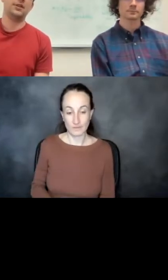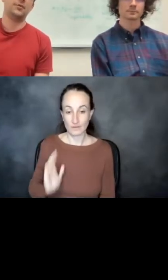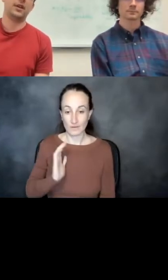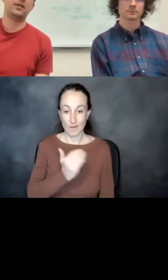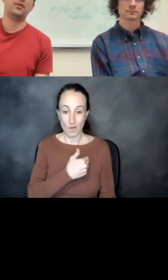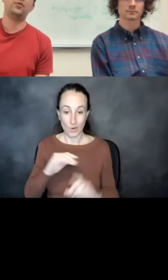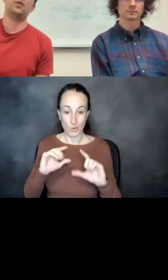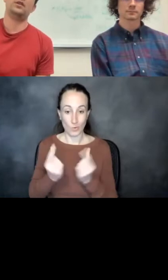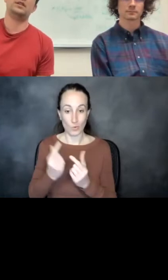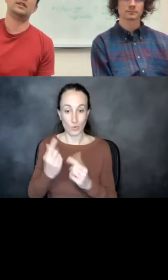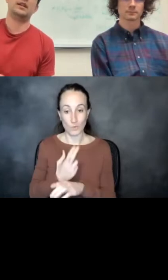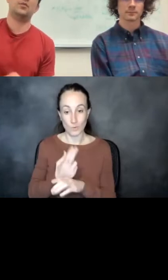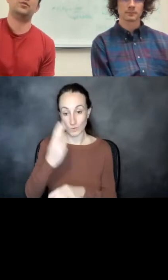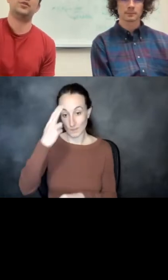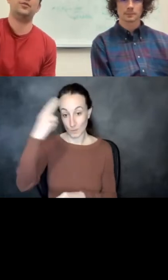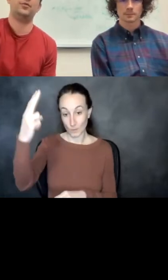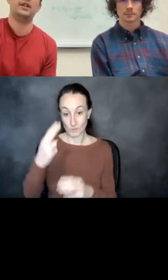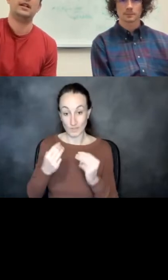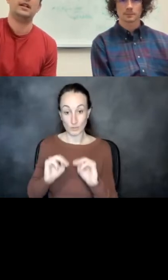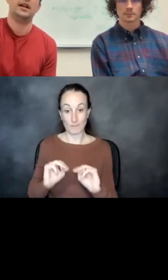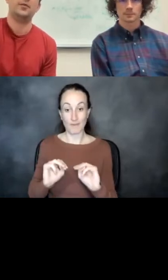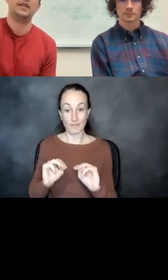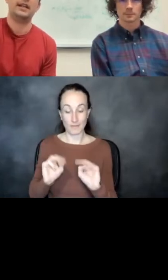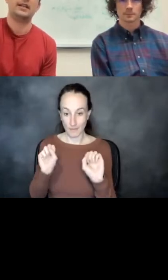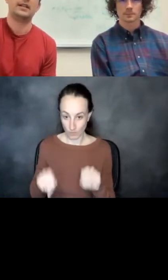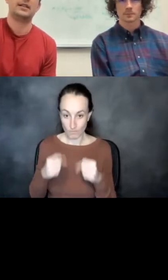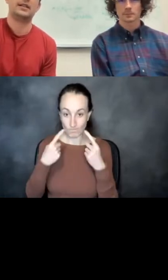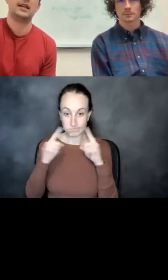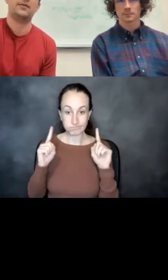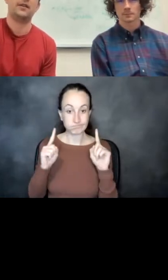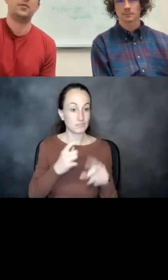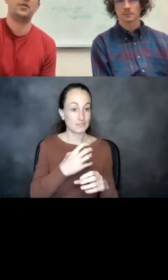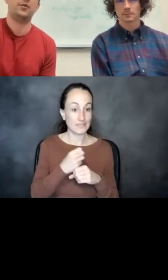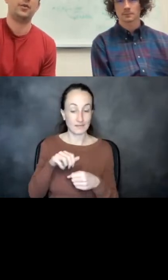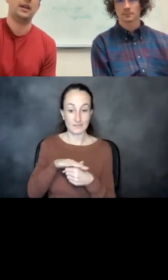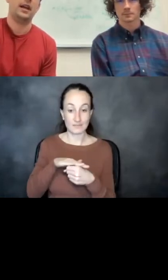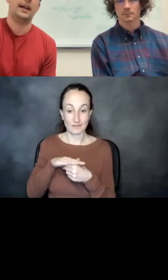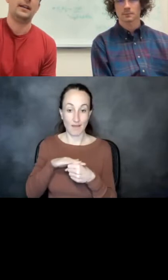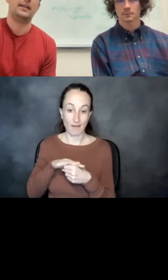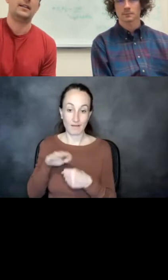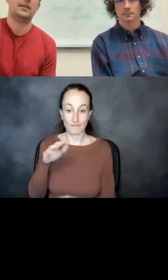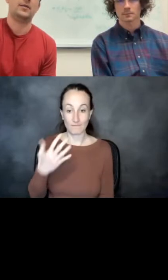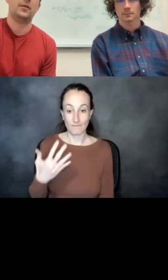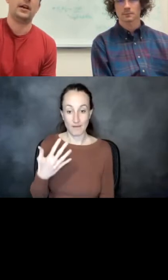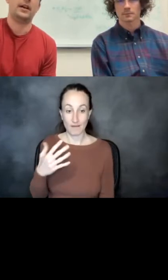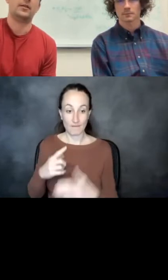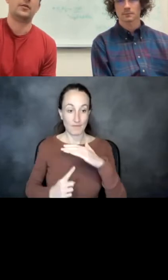hallucination method was able to take this site five epitope and